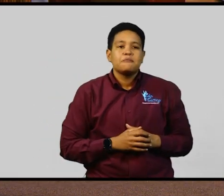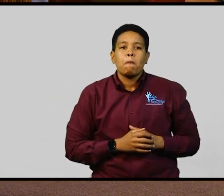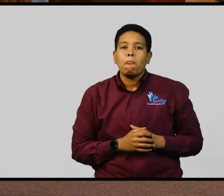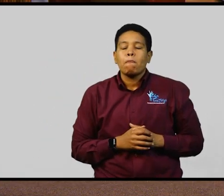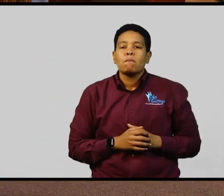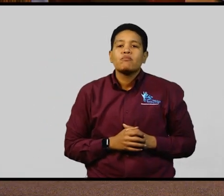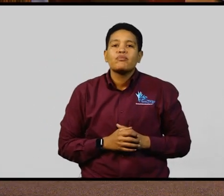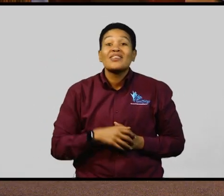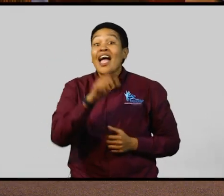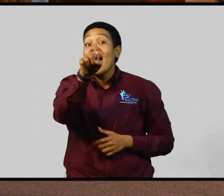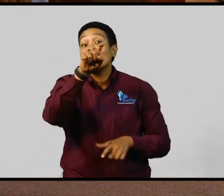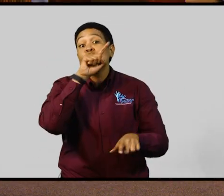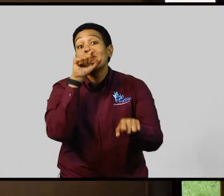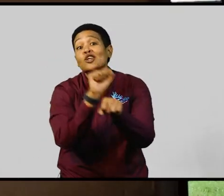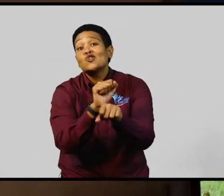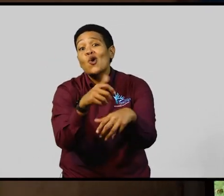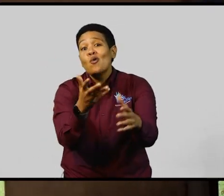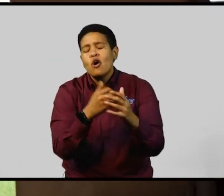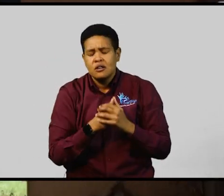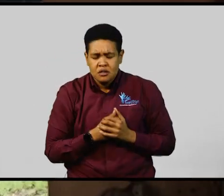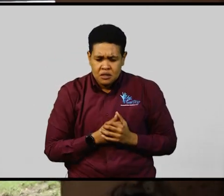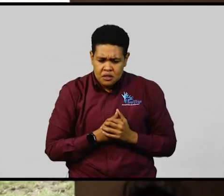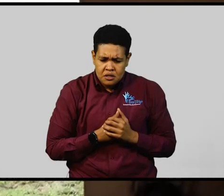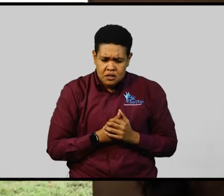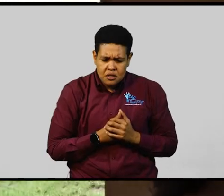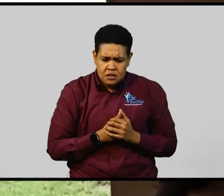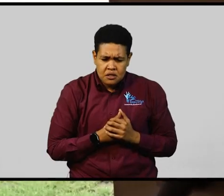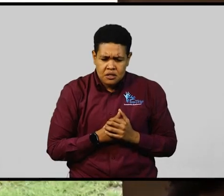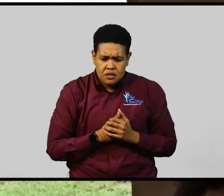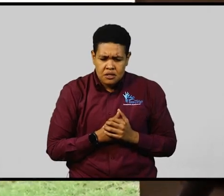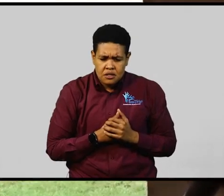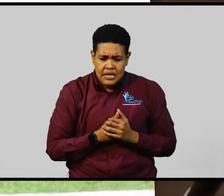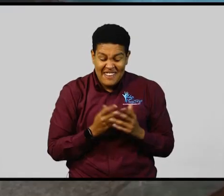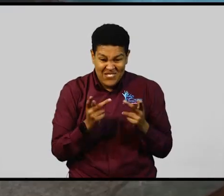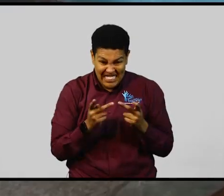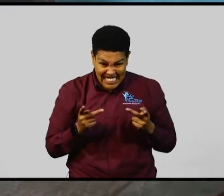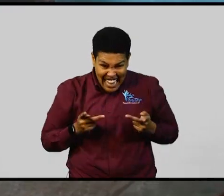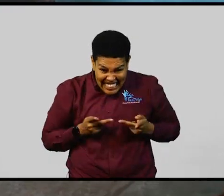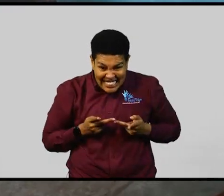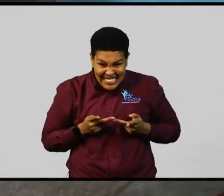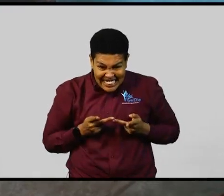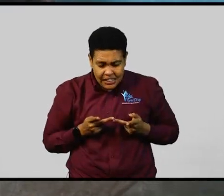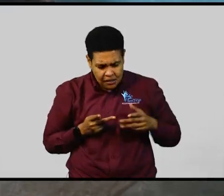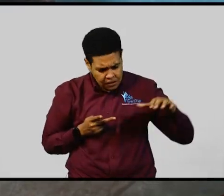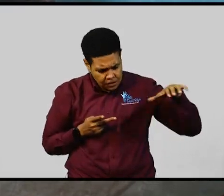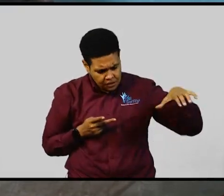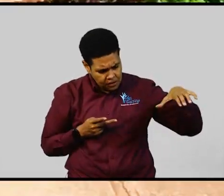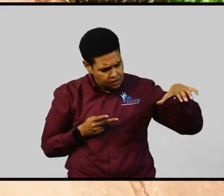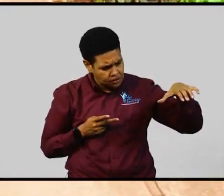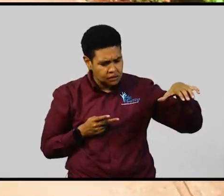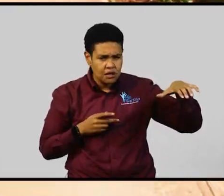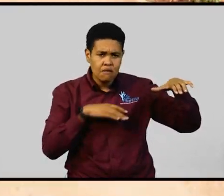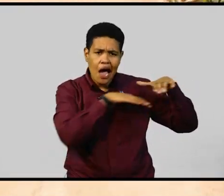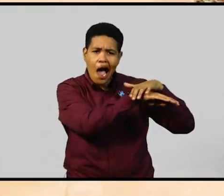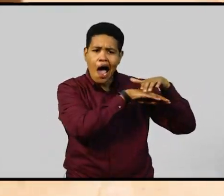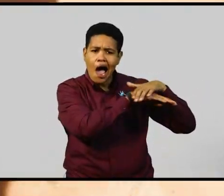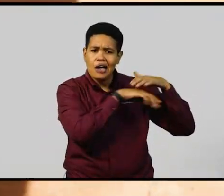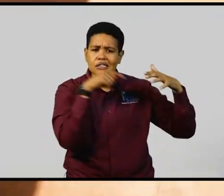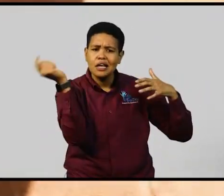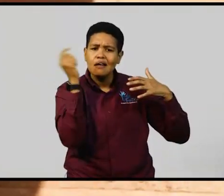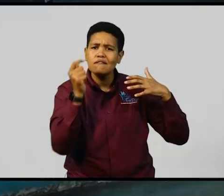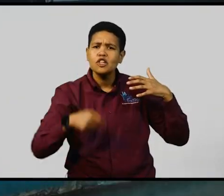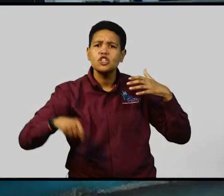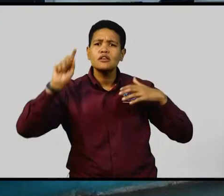to make sure that its facilities have access features for persons with